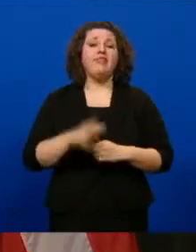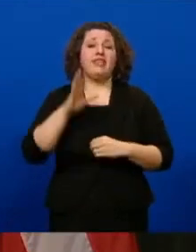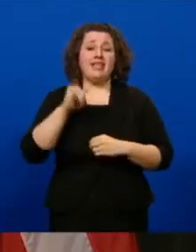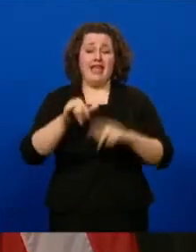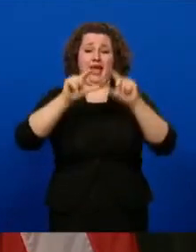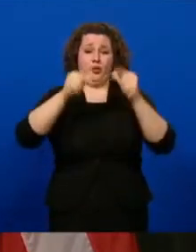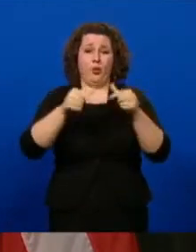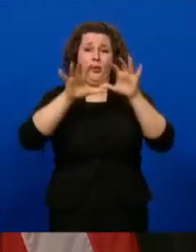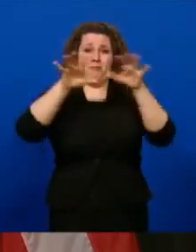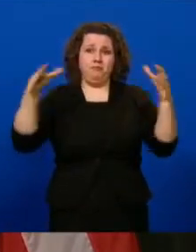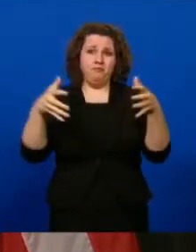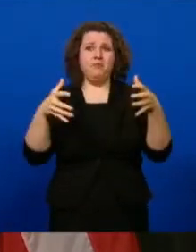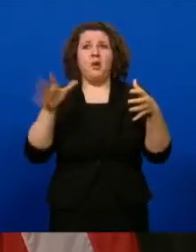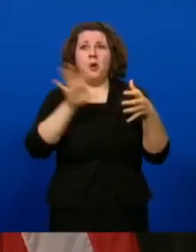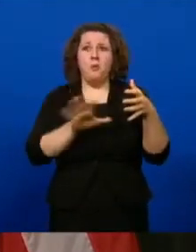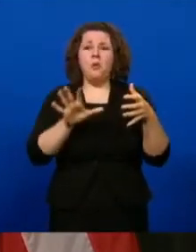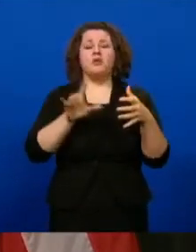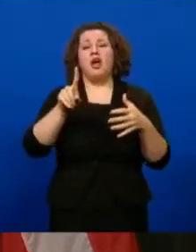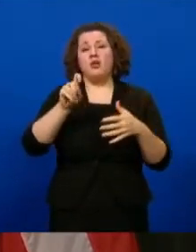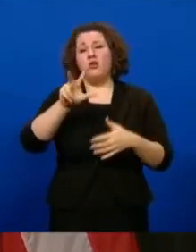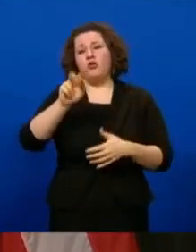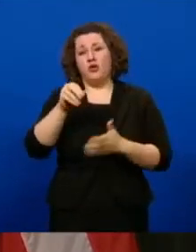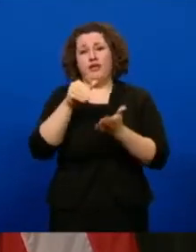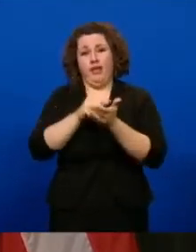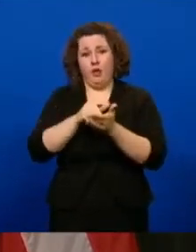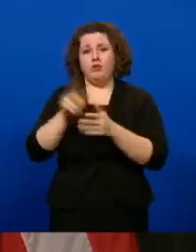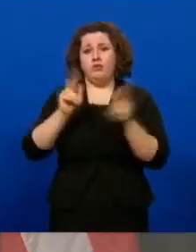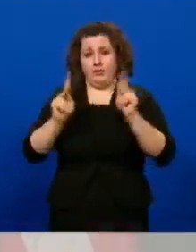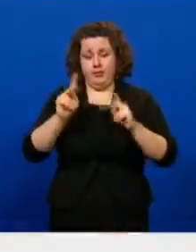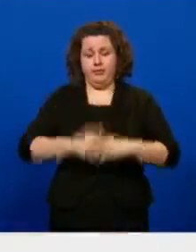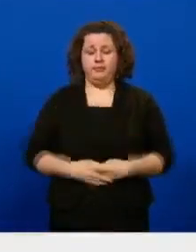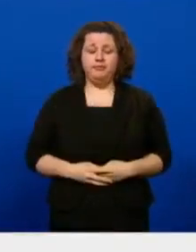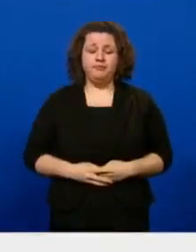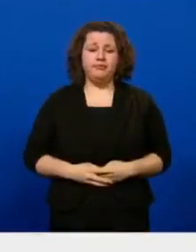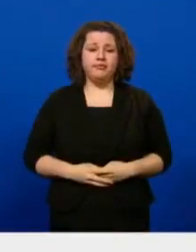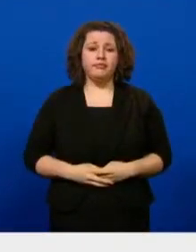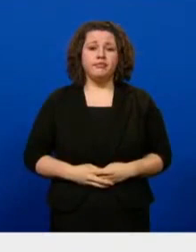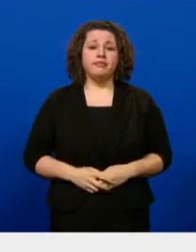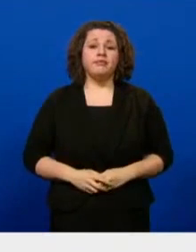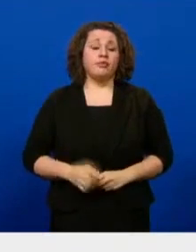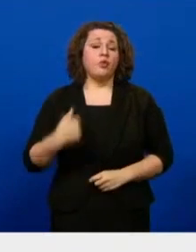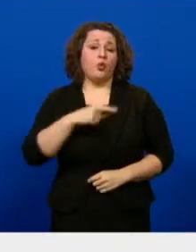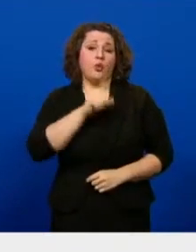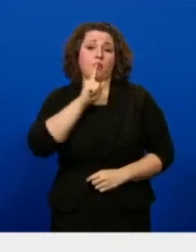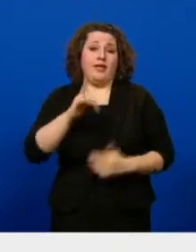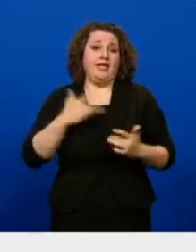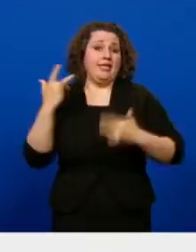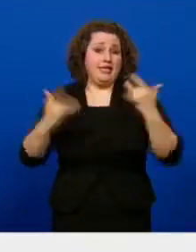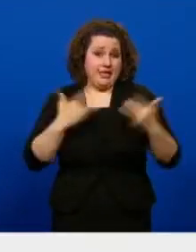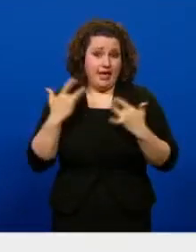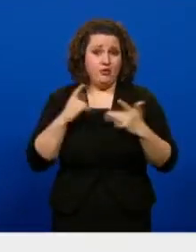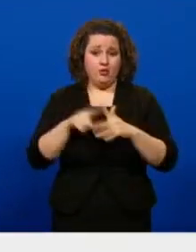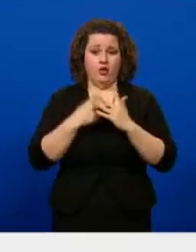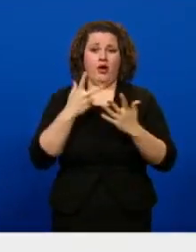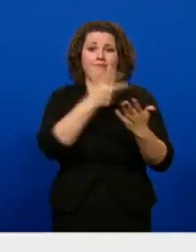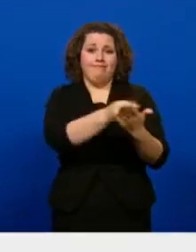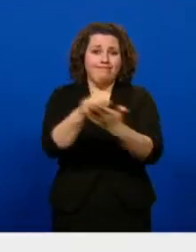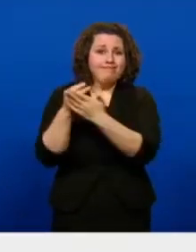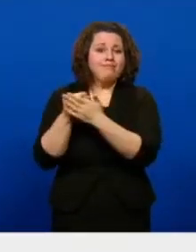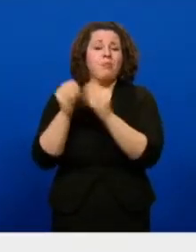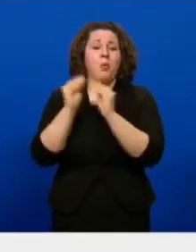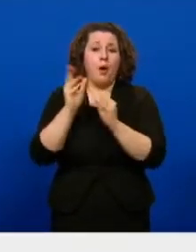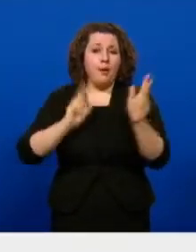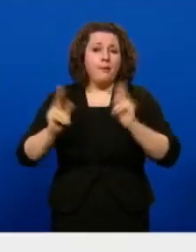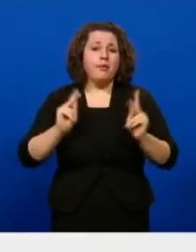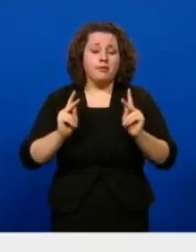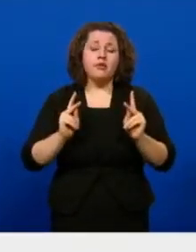accounts for approximately 130,000 Iowans. While we're excited to begin vaccinating a broader population of